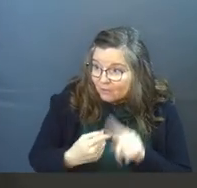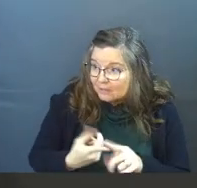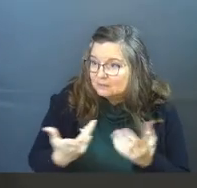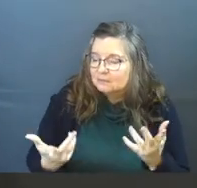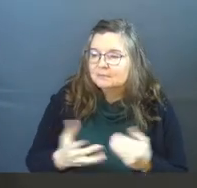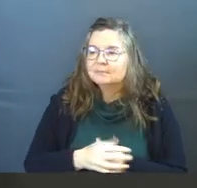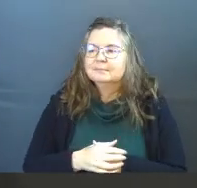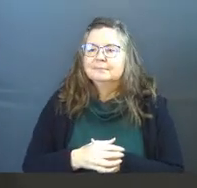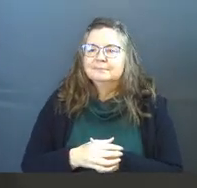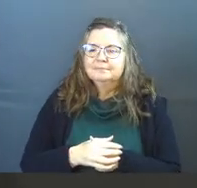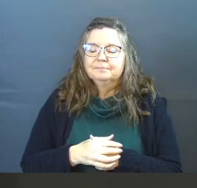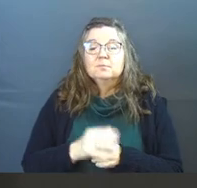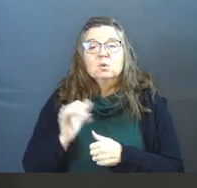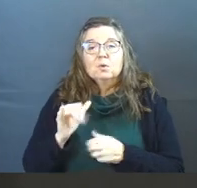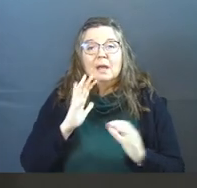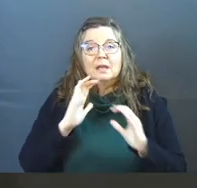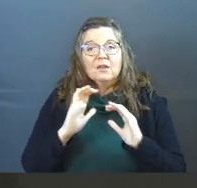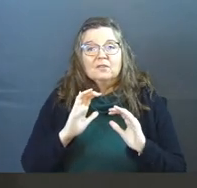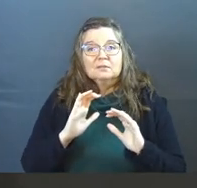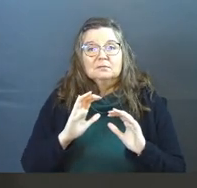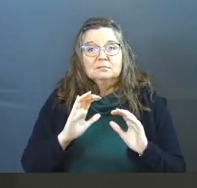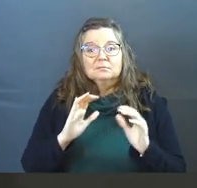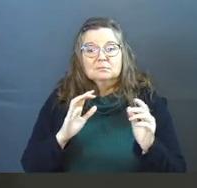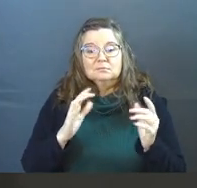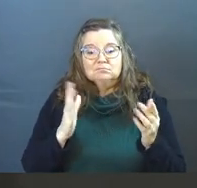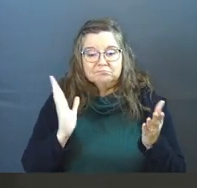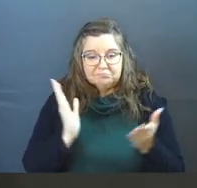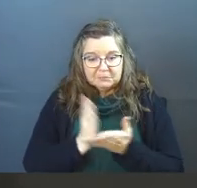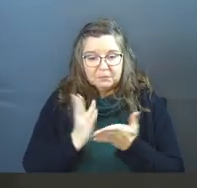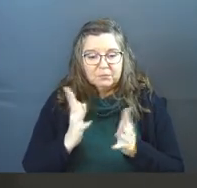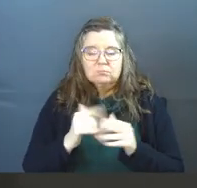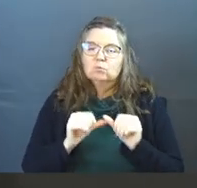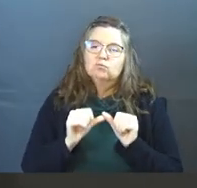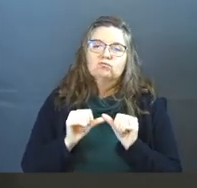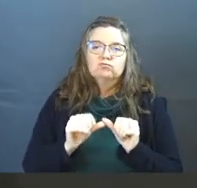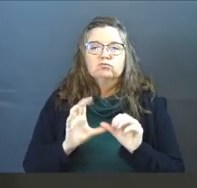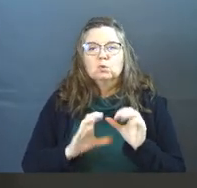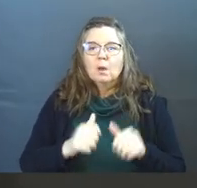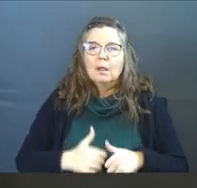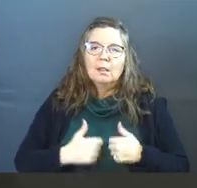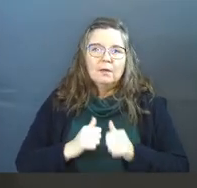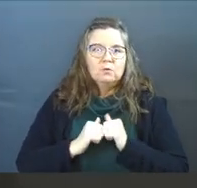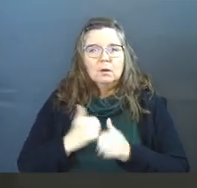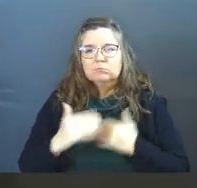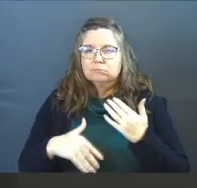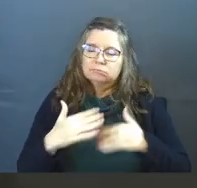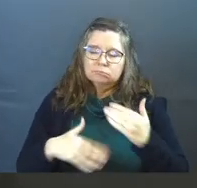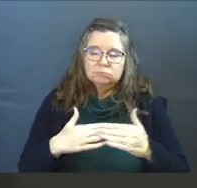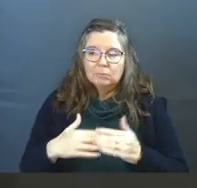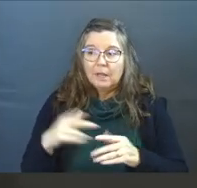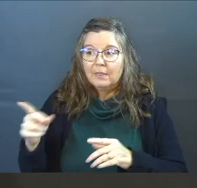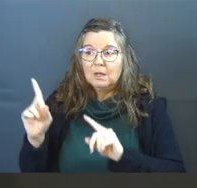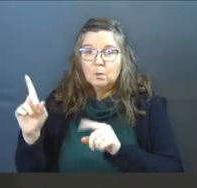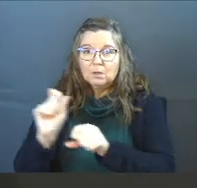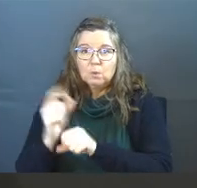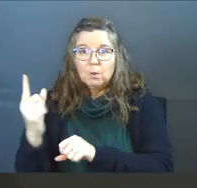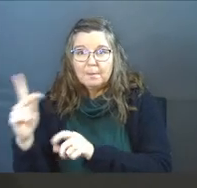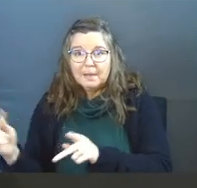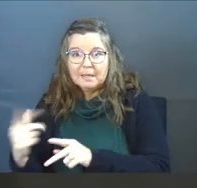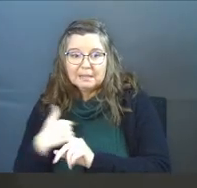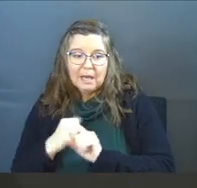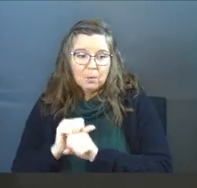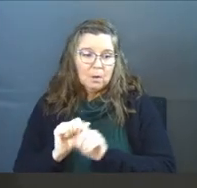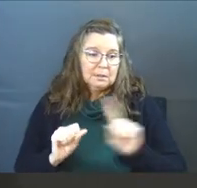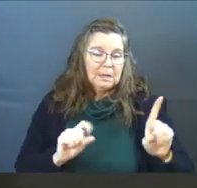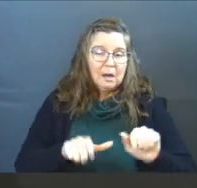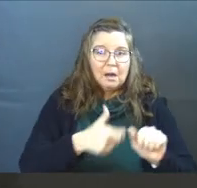friends? And so that conversation kind of came to an end, and we continued to do life together. then eventually, he went to work one place, and I